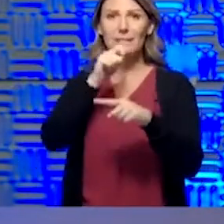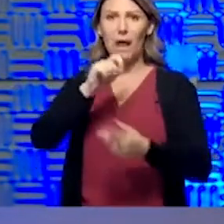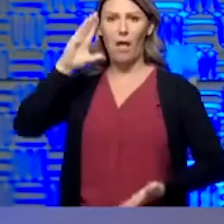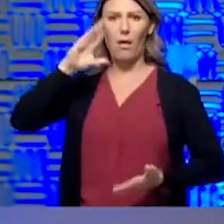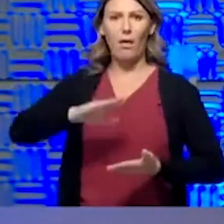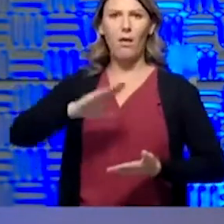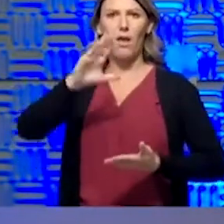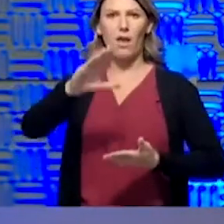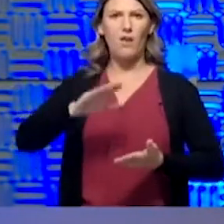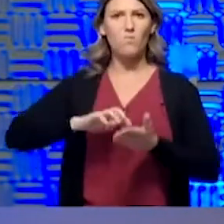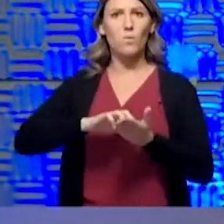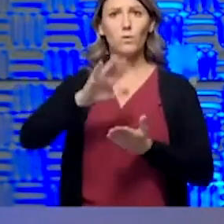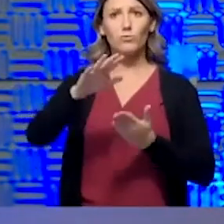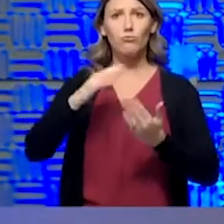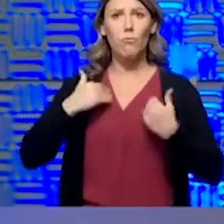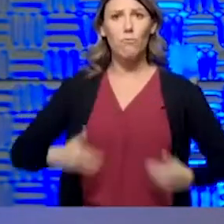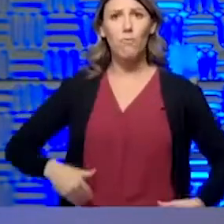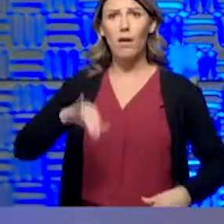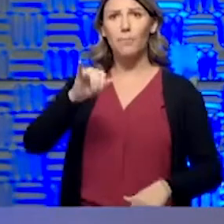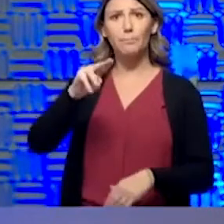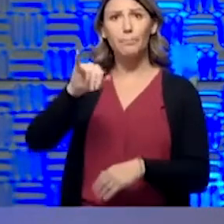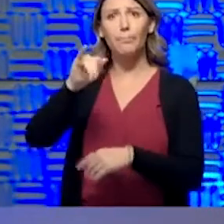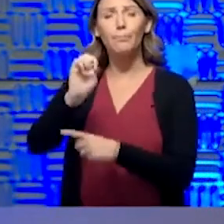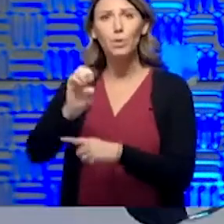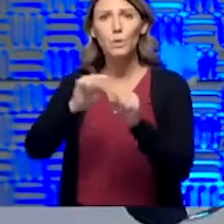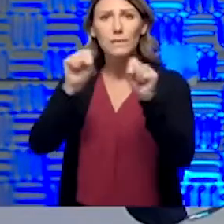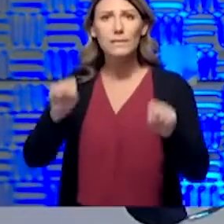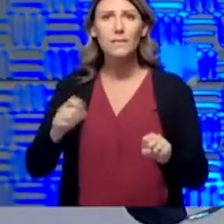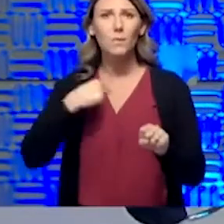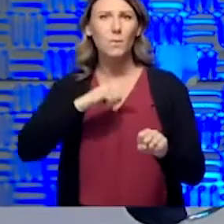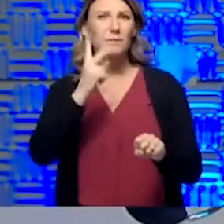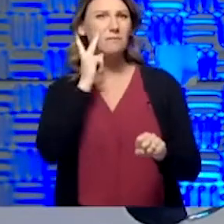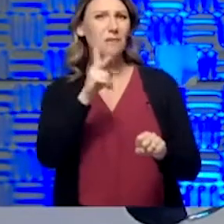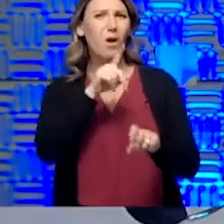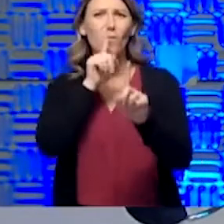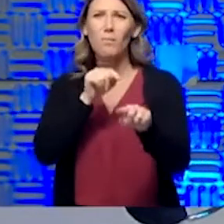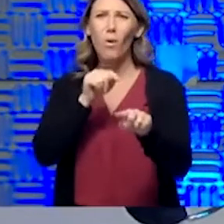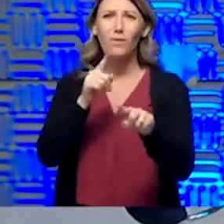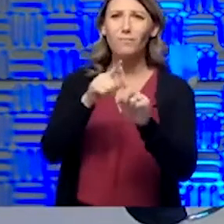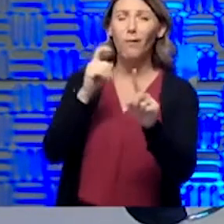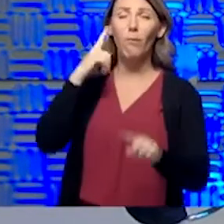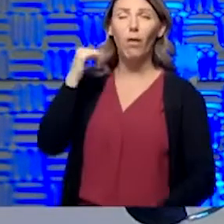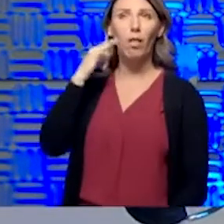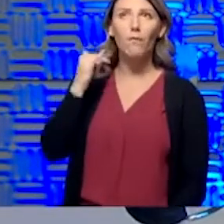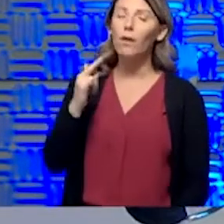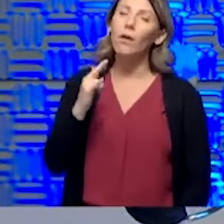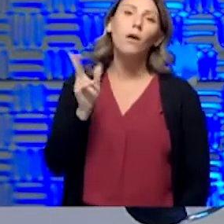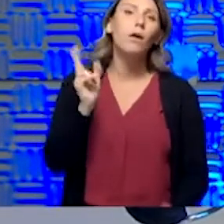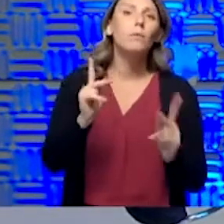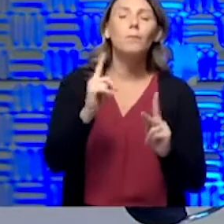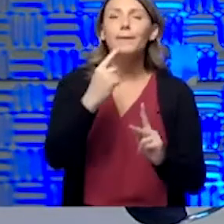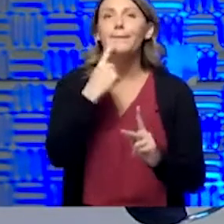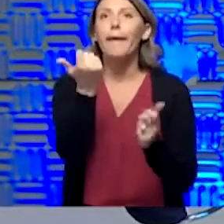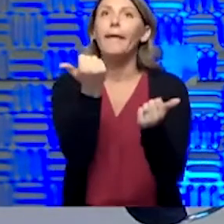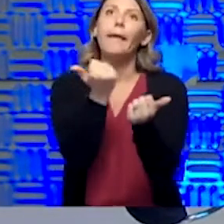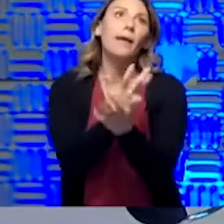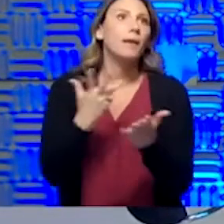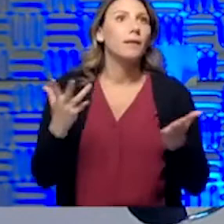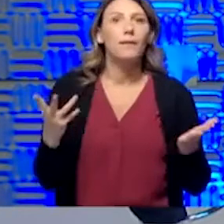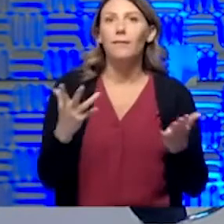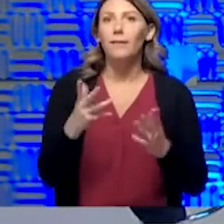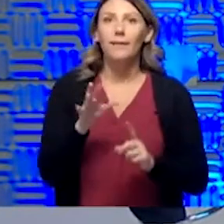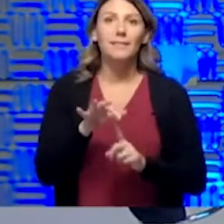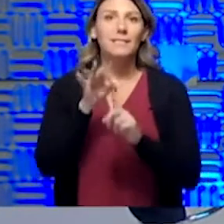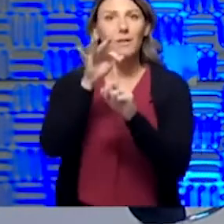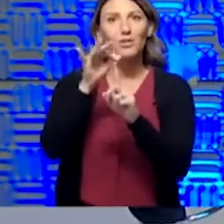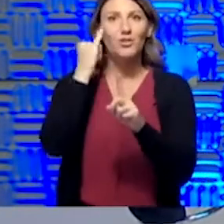we saw some reports out of that from a couple of physicians out in California, and you just shake your head and say, gosh, some people will just say anything, right, just anything, especially if they're